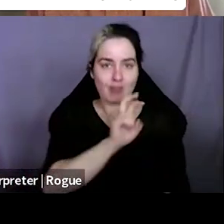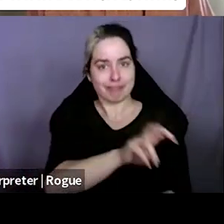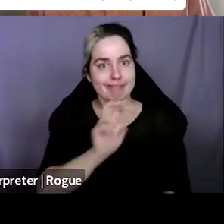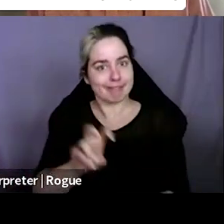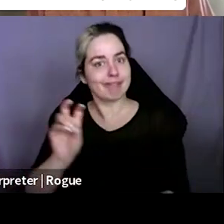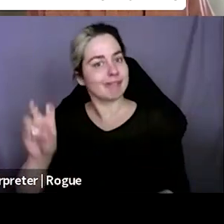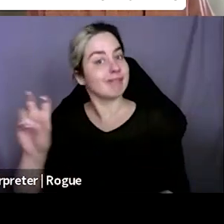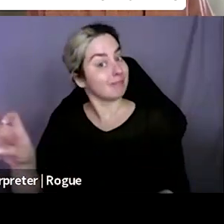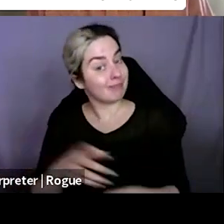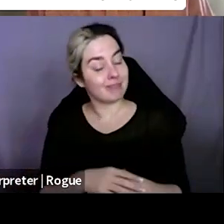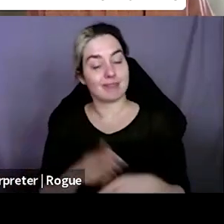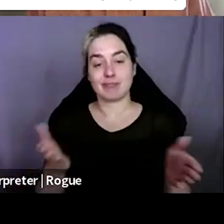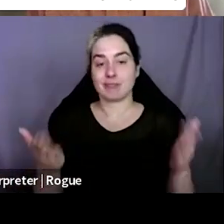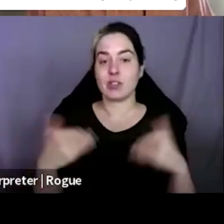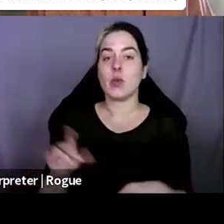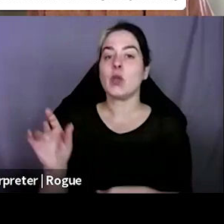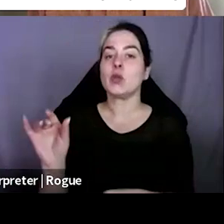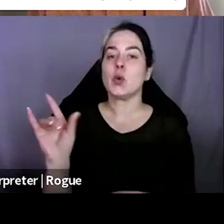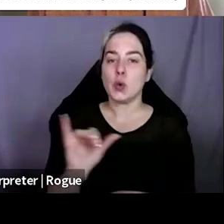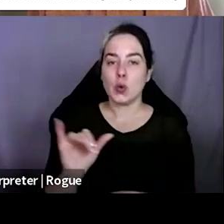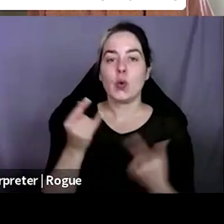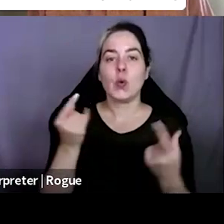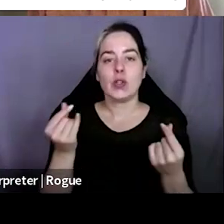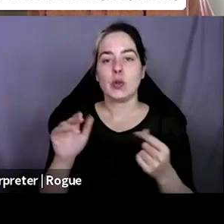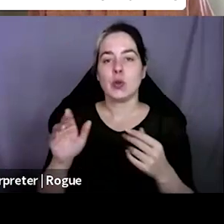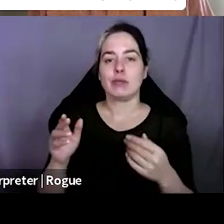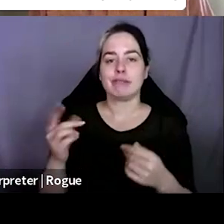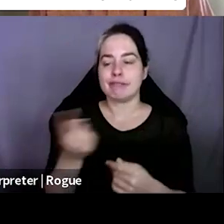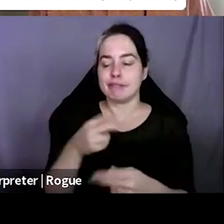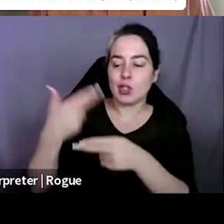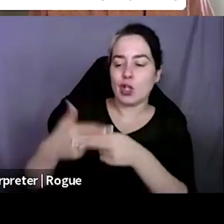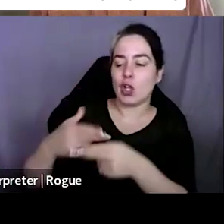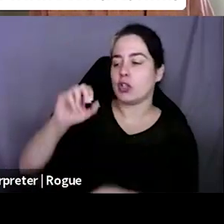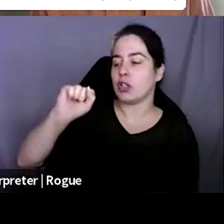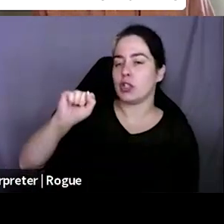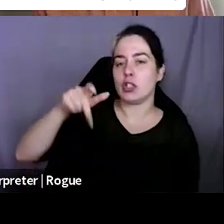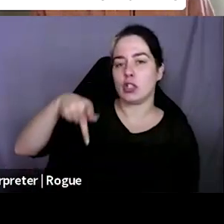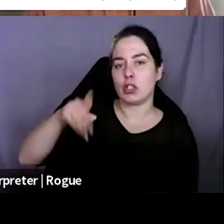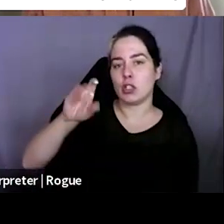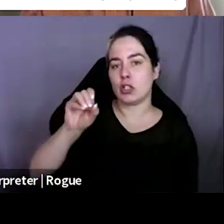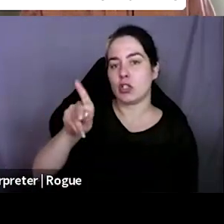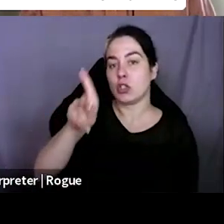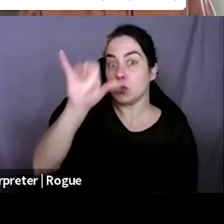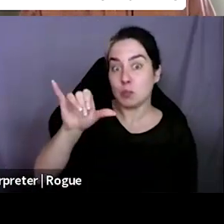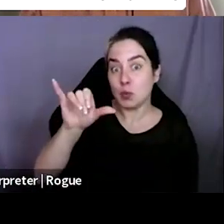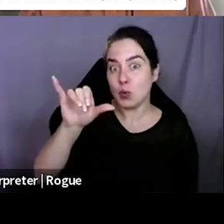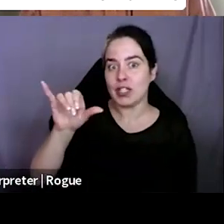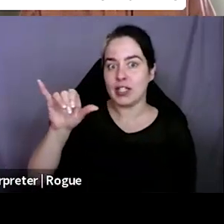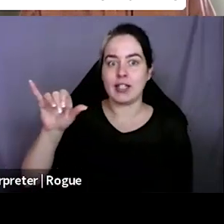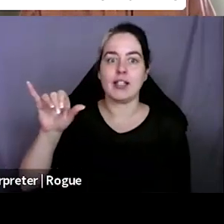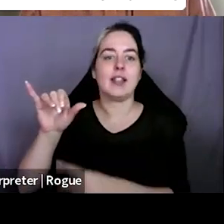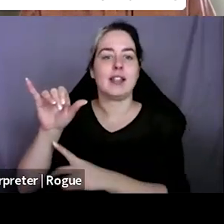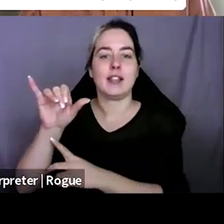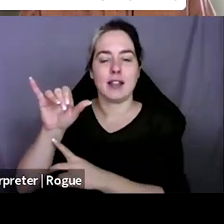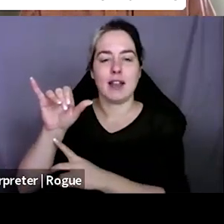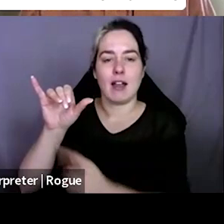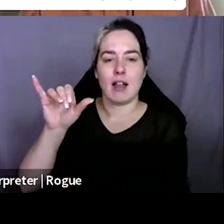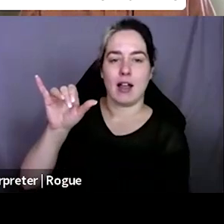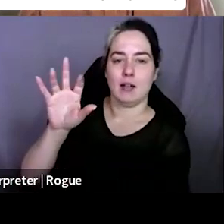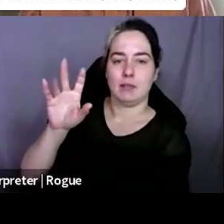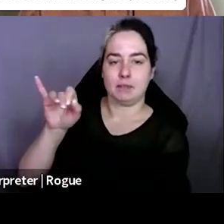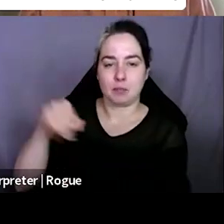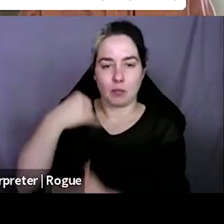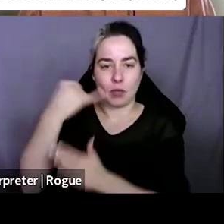a thing called spooky marketplace and anyone who does handcrafts that are spooky in nature, uh, comes about